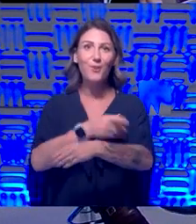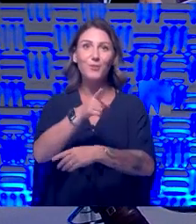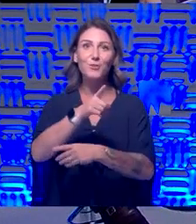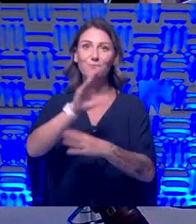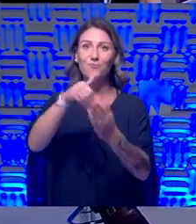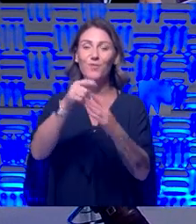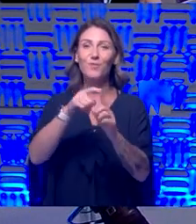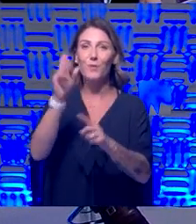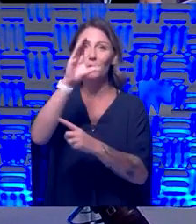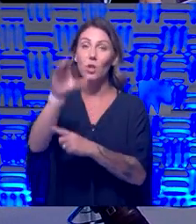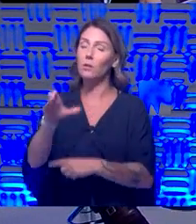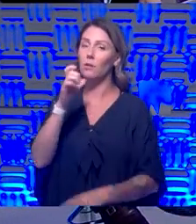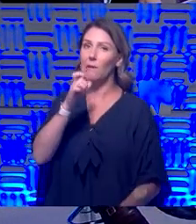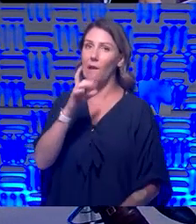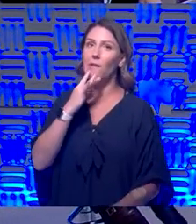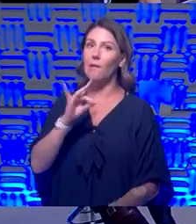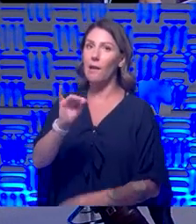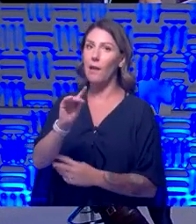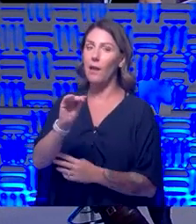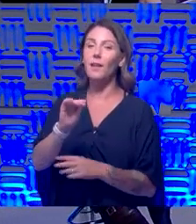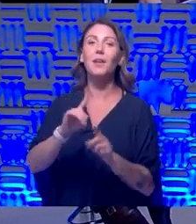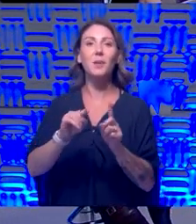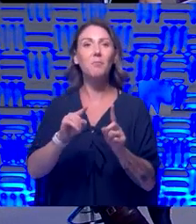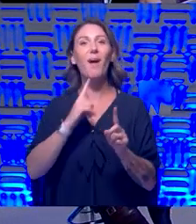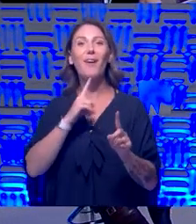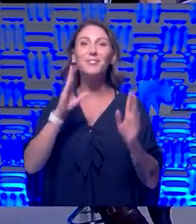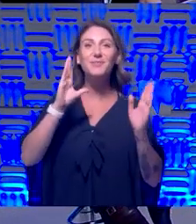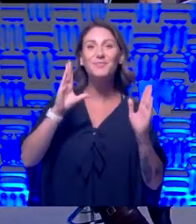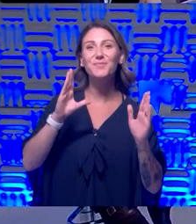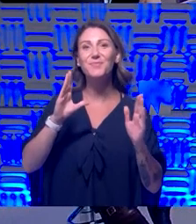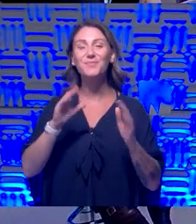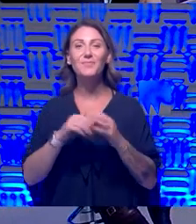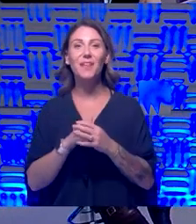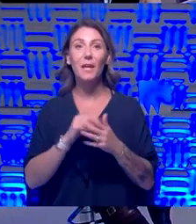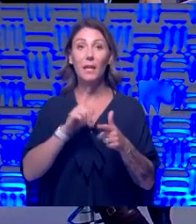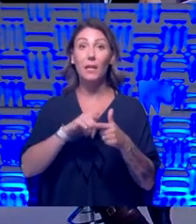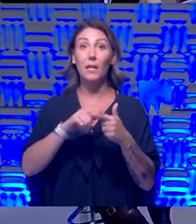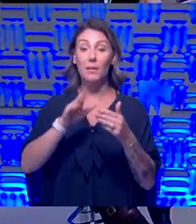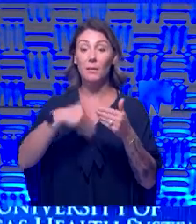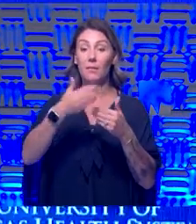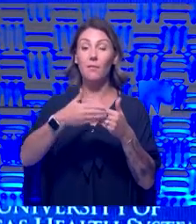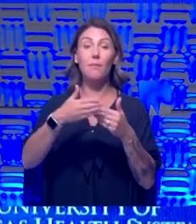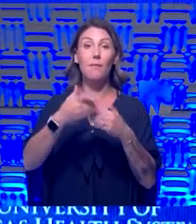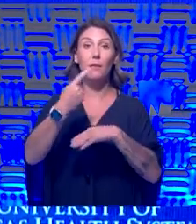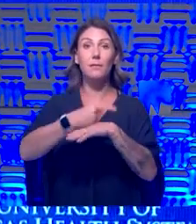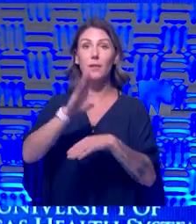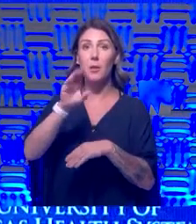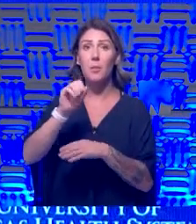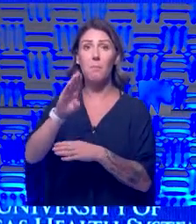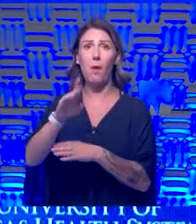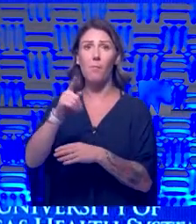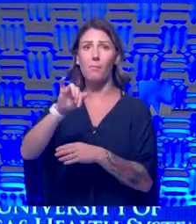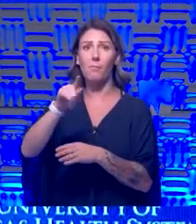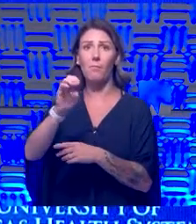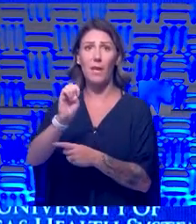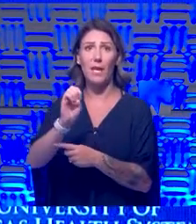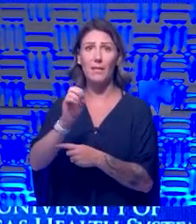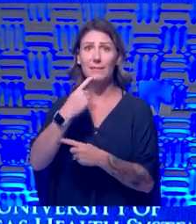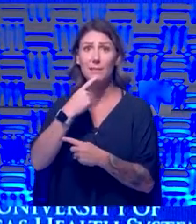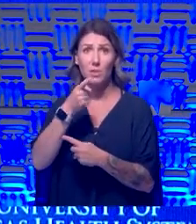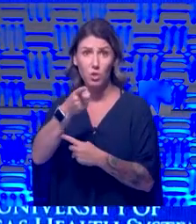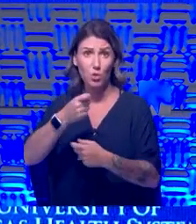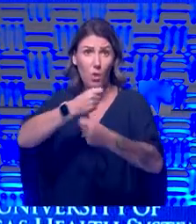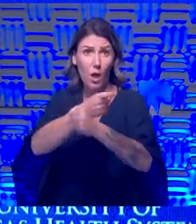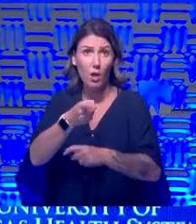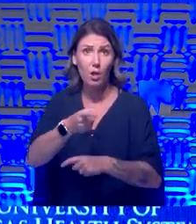old, but, uh, I, I, you know, greeted her and the next day, Bob Page, our CEO, he asked me, said, so, so did you give her a hug? I said,